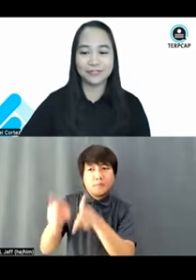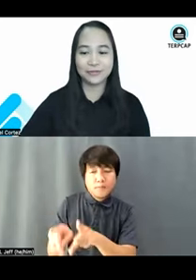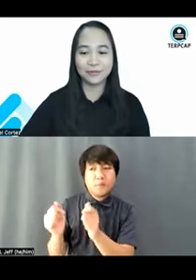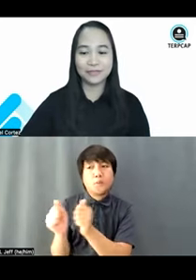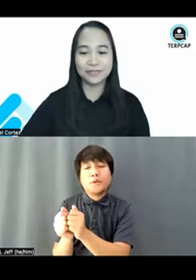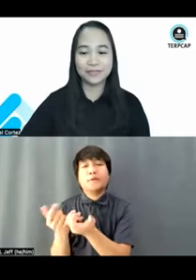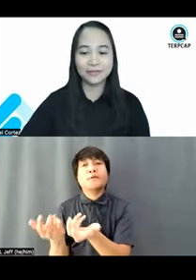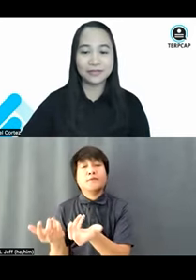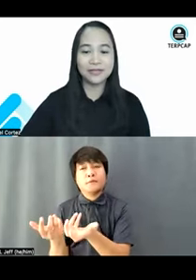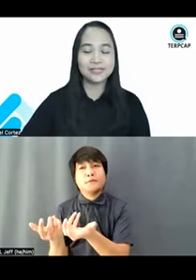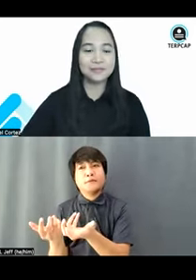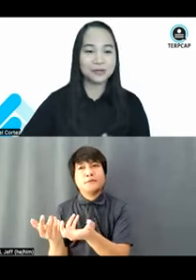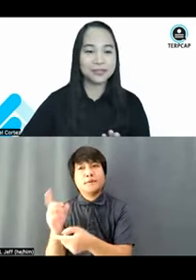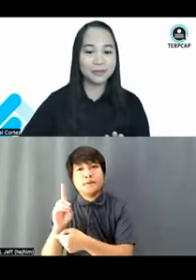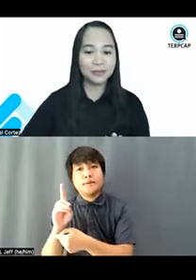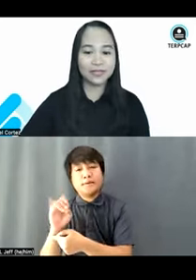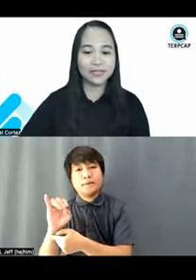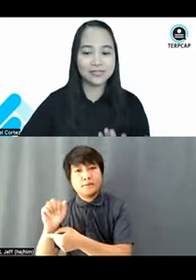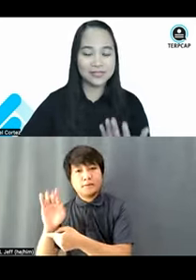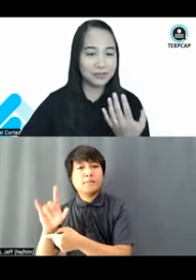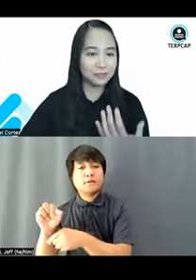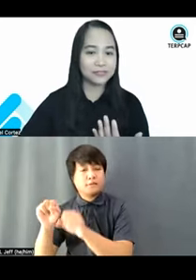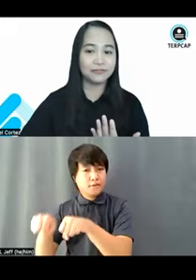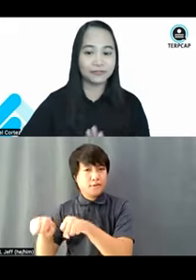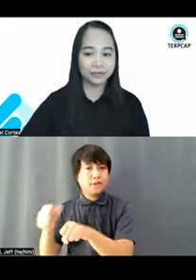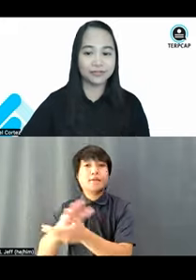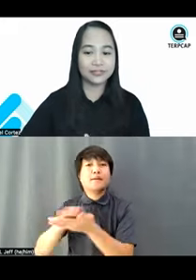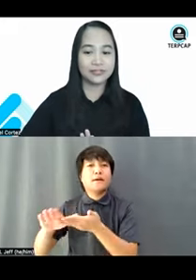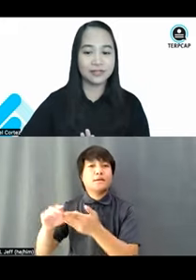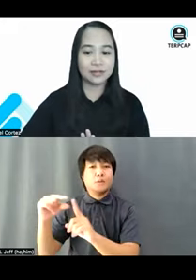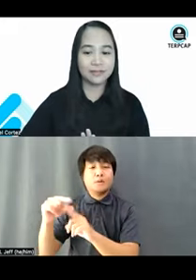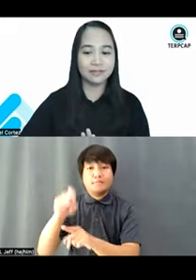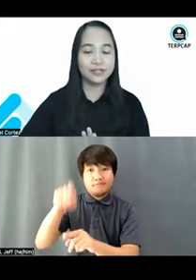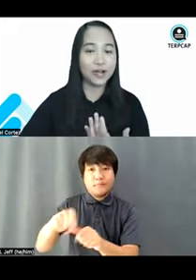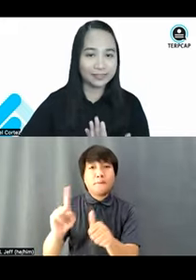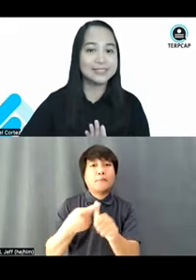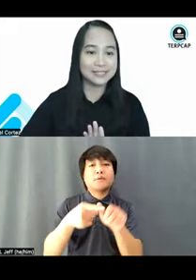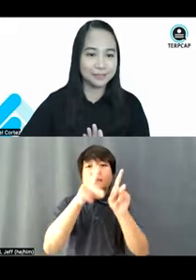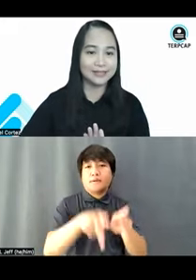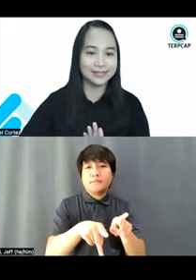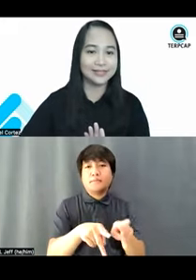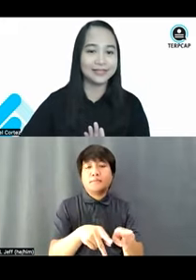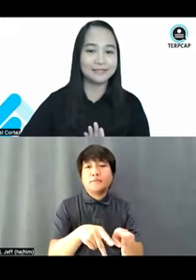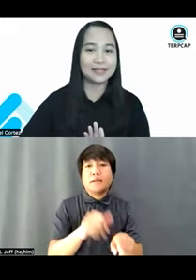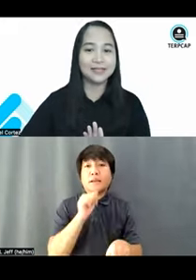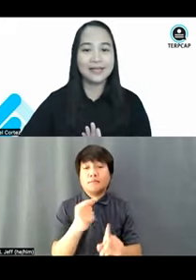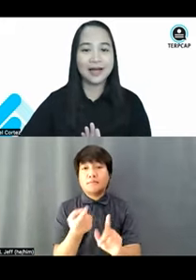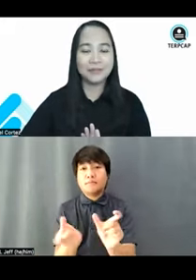rather. So, you know, it's important that we see the person first, not the disability.